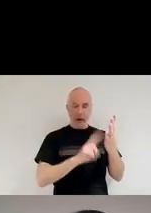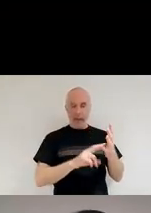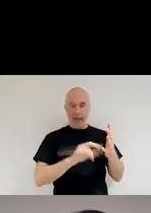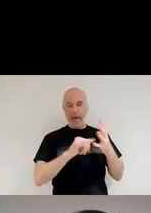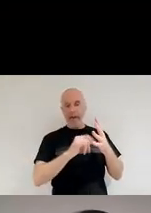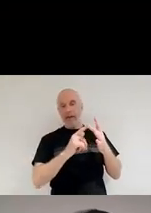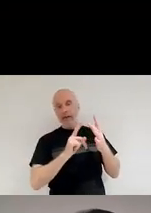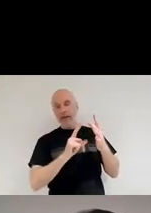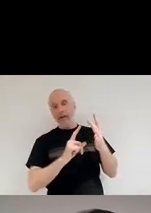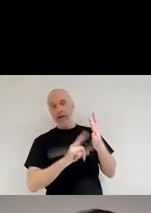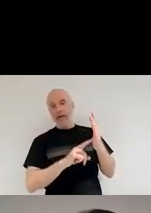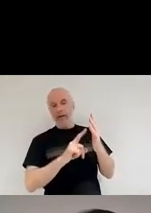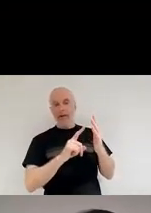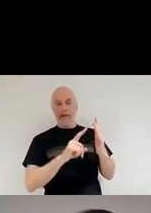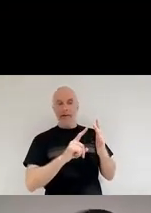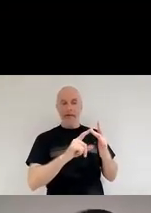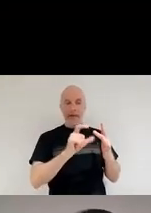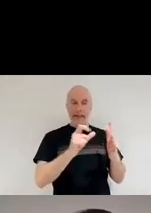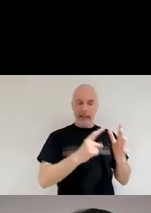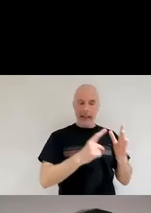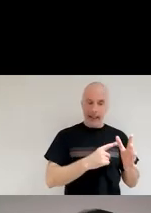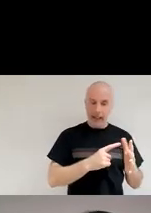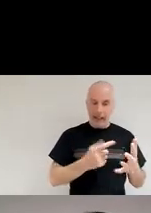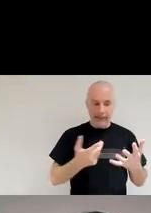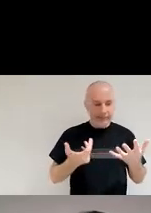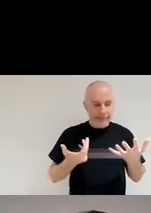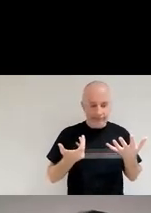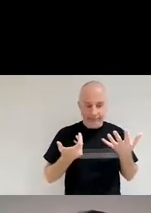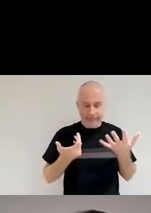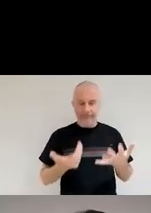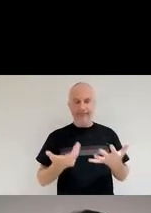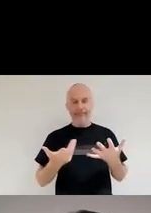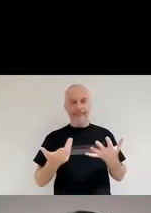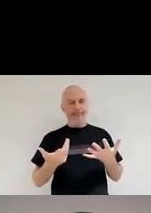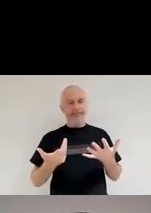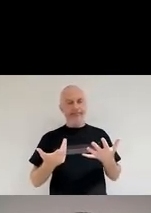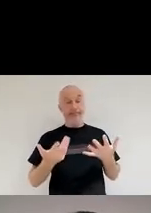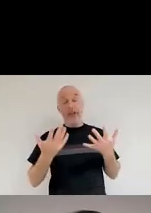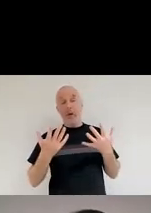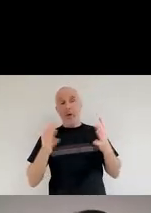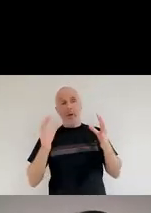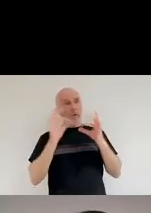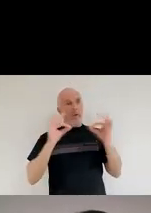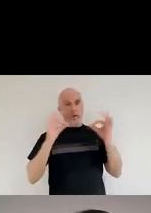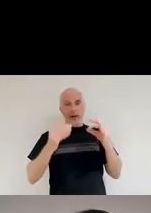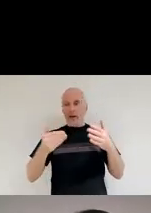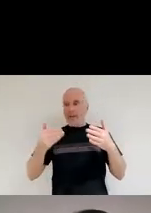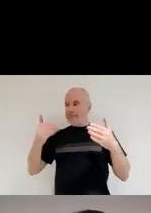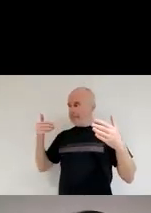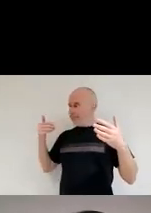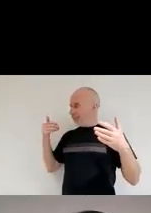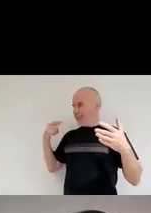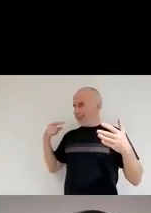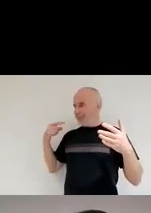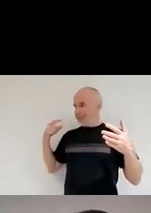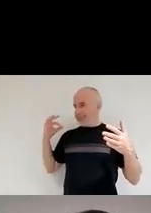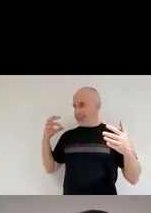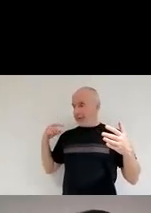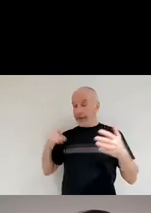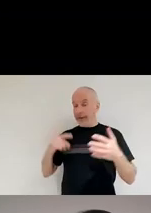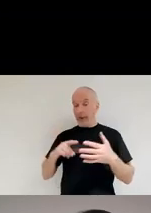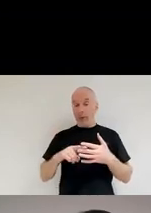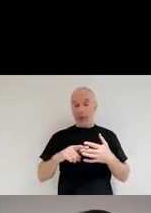clouds in the early universe to collapse. So before they could collapse, they needed to acquire a lot of material